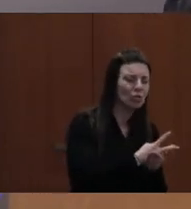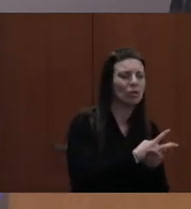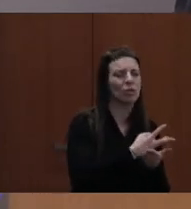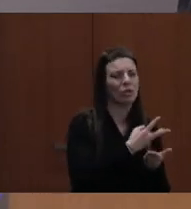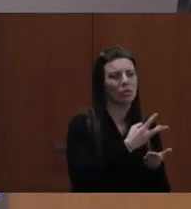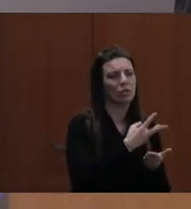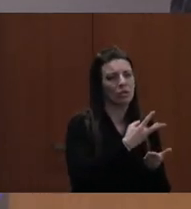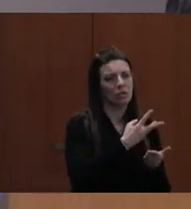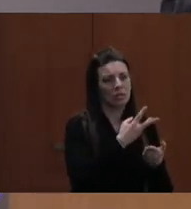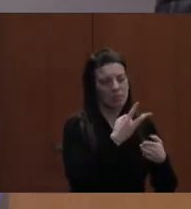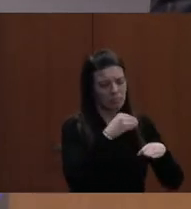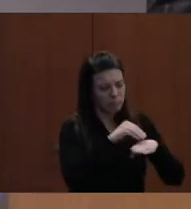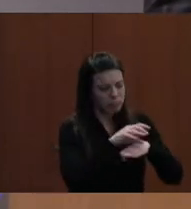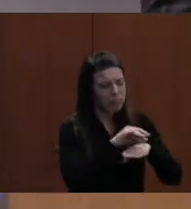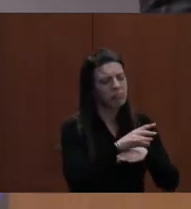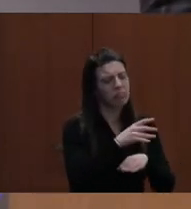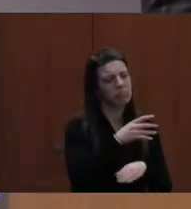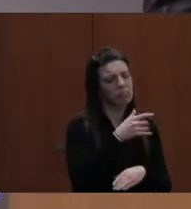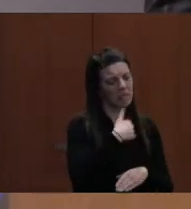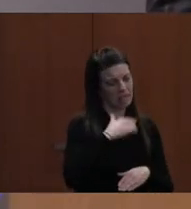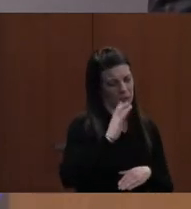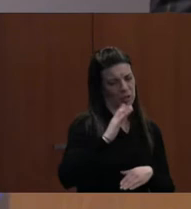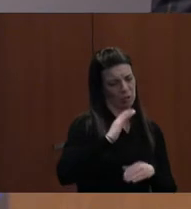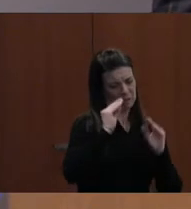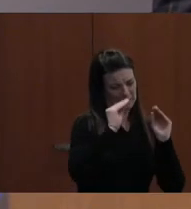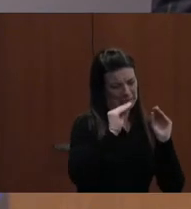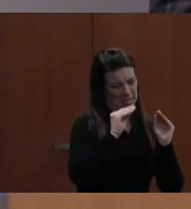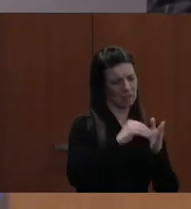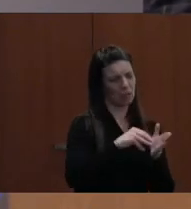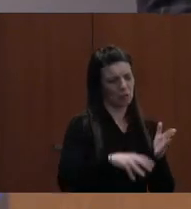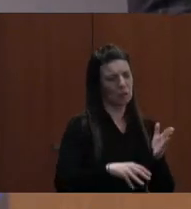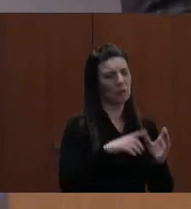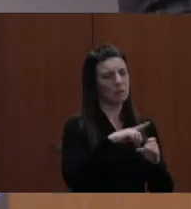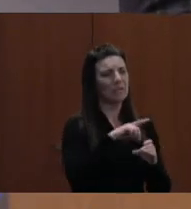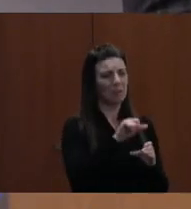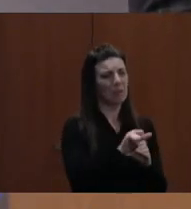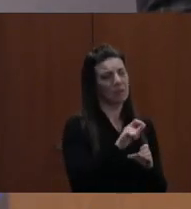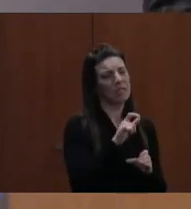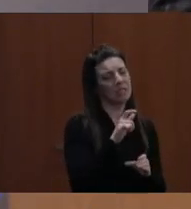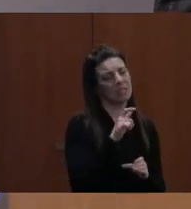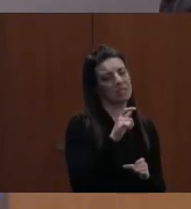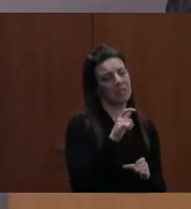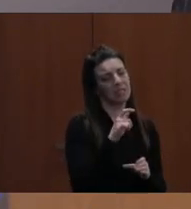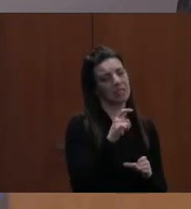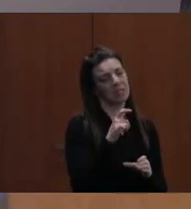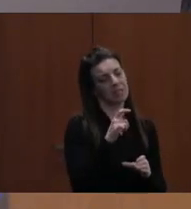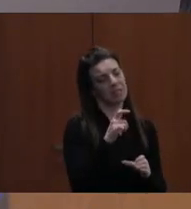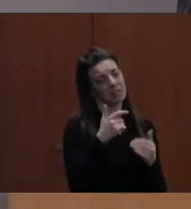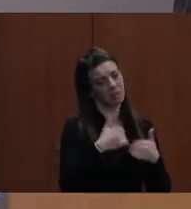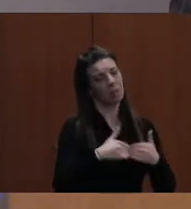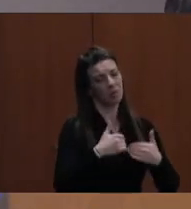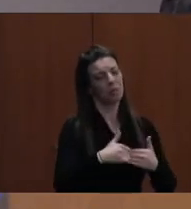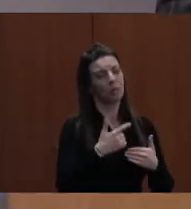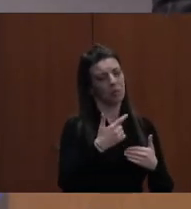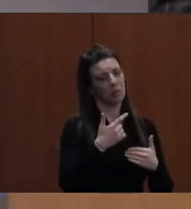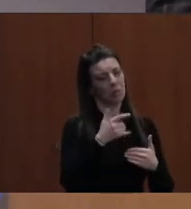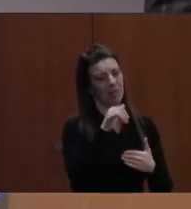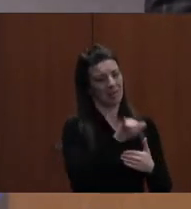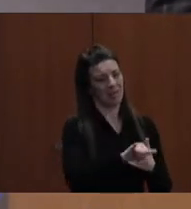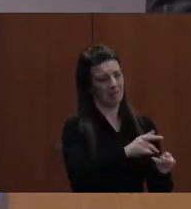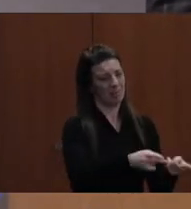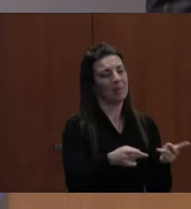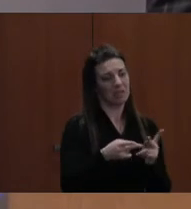teach students with emotional disabilities, and they provide a very high value to a lot of students. But